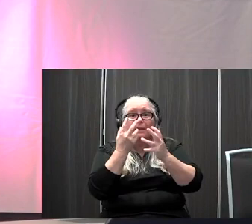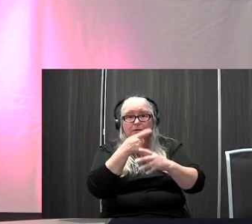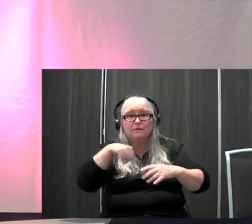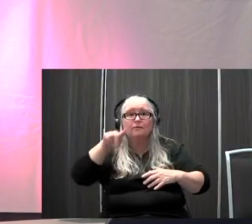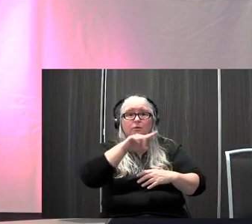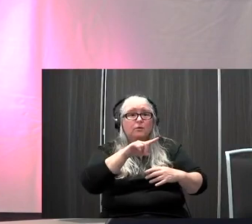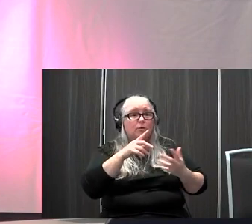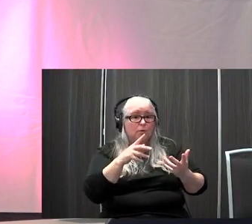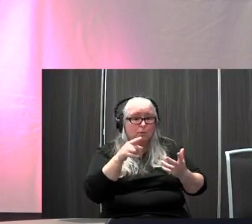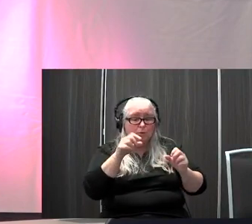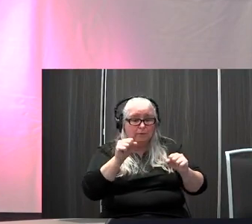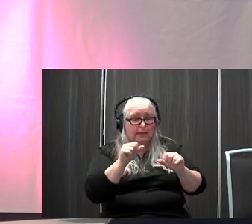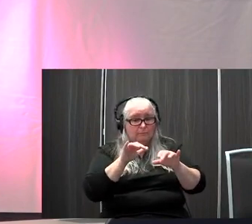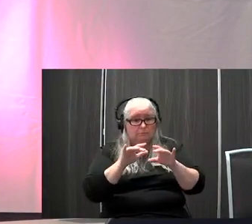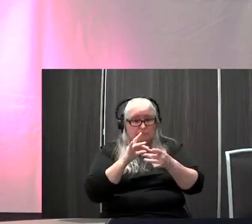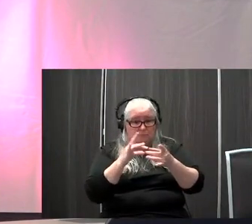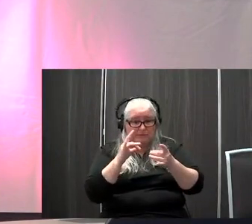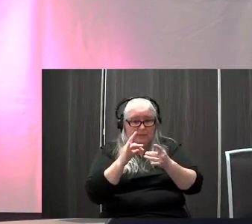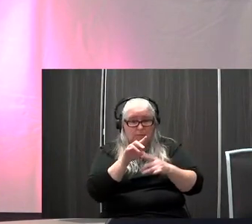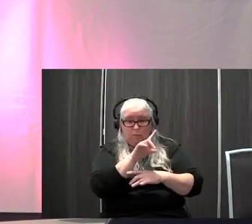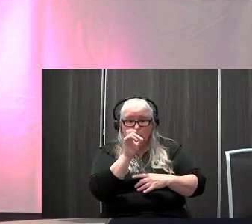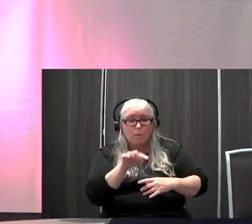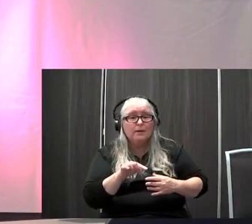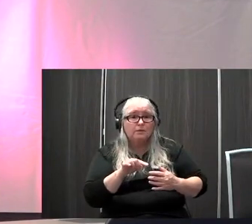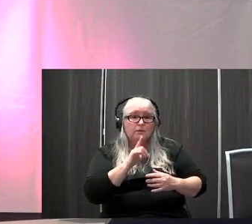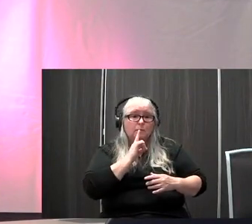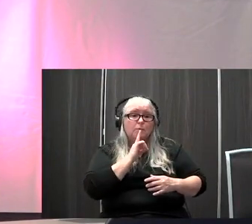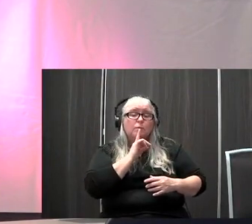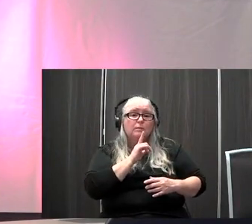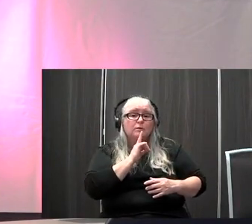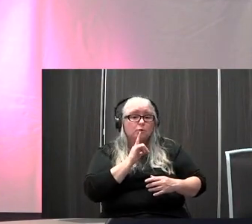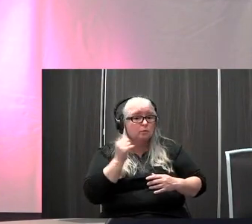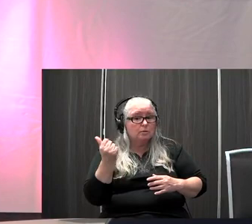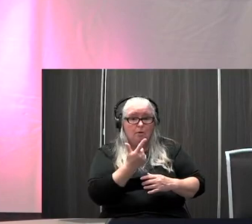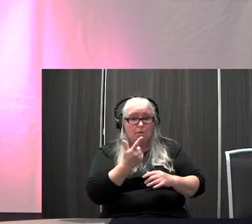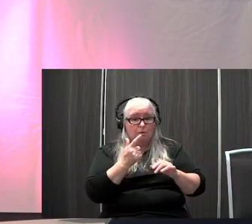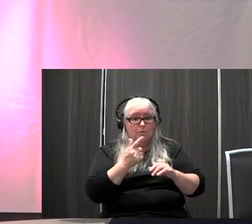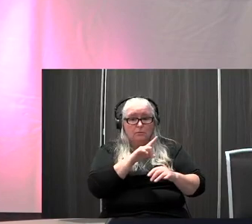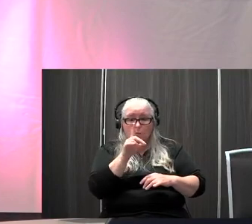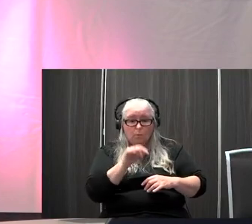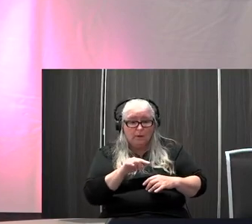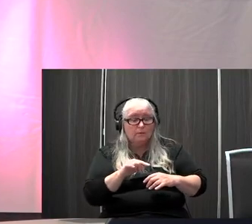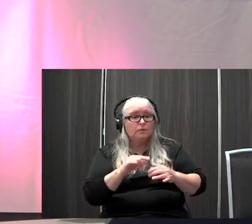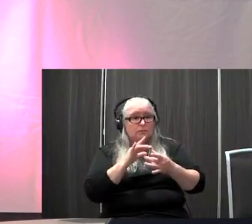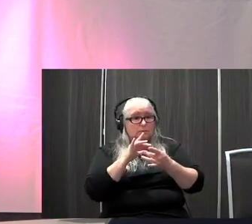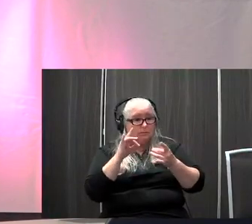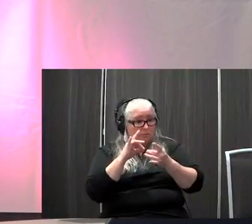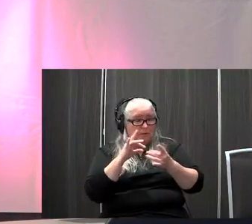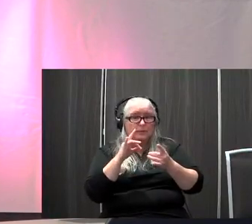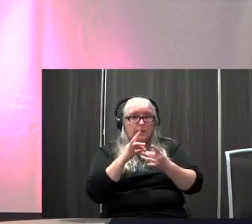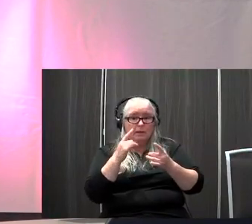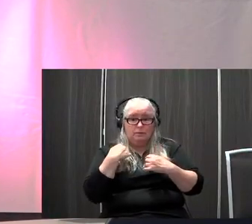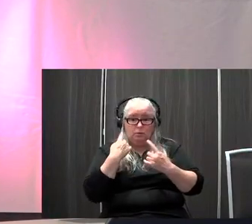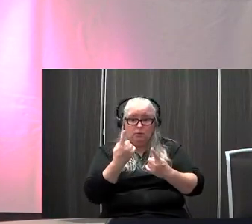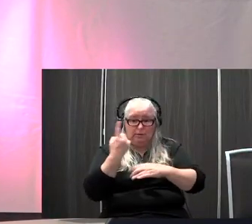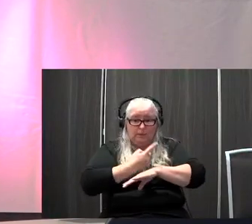but please send in questions, uh, even afterwards, we'll make sure that anything that comes in online, um, during the rest of the